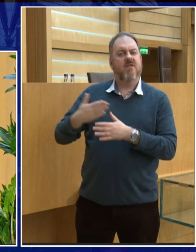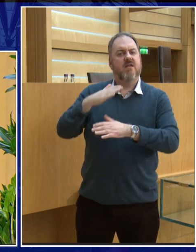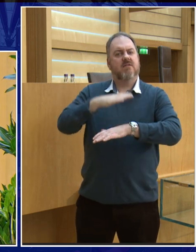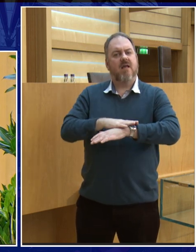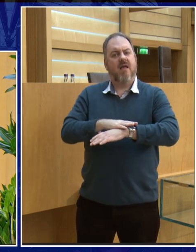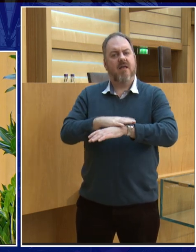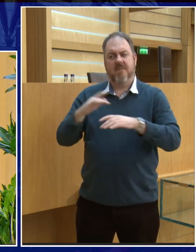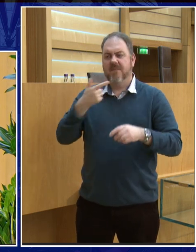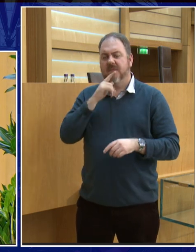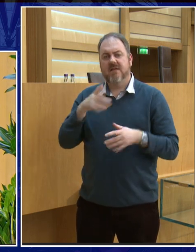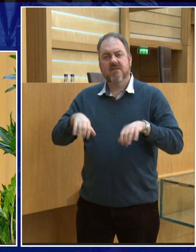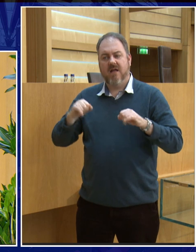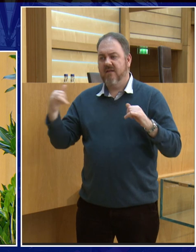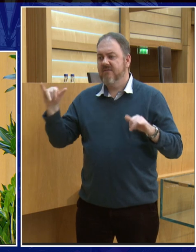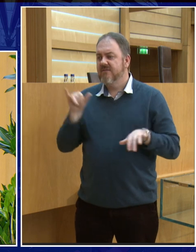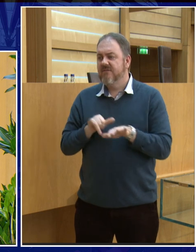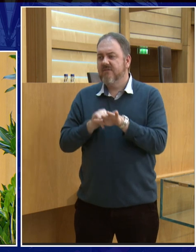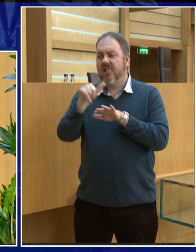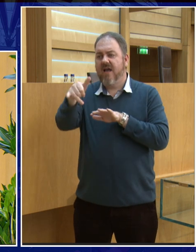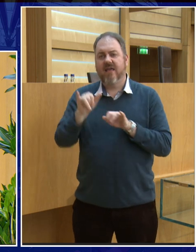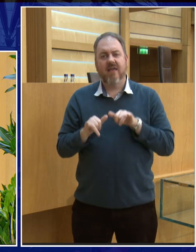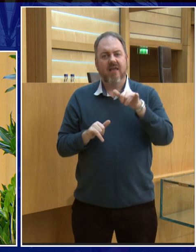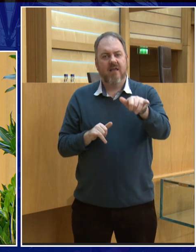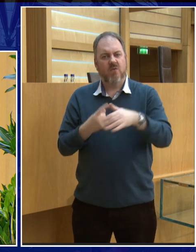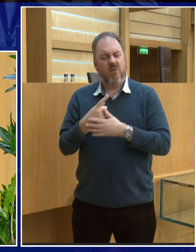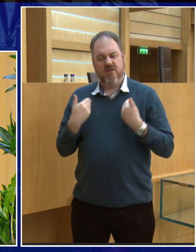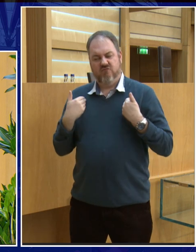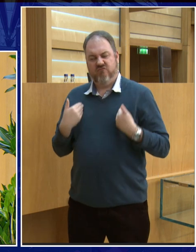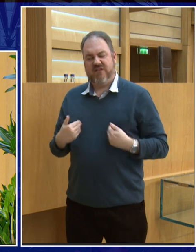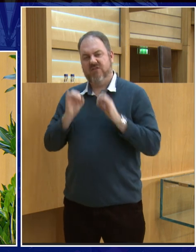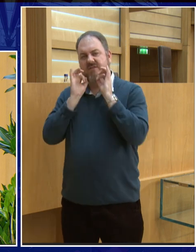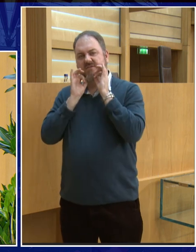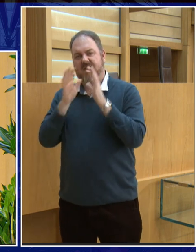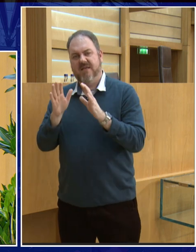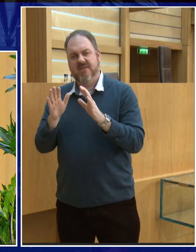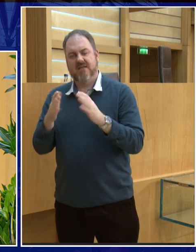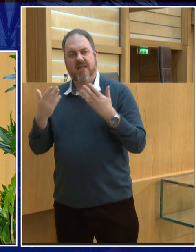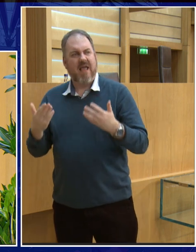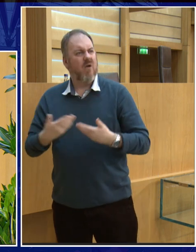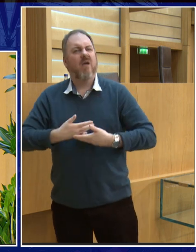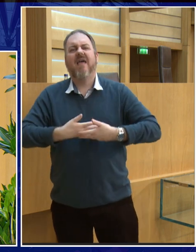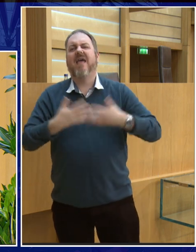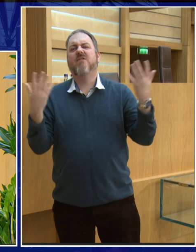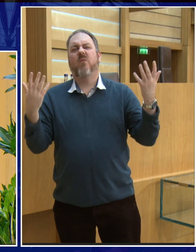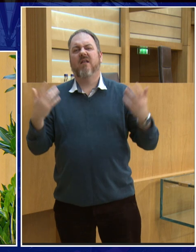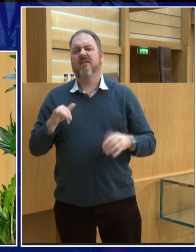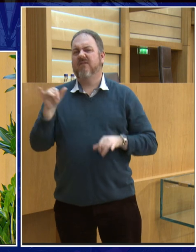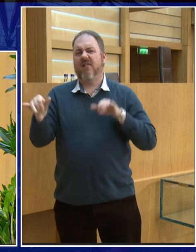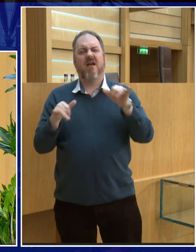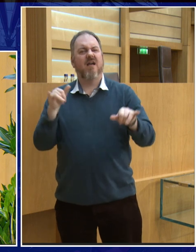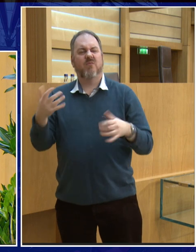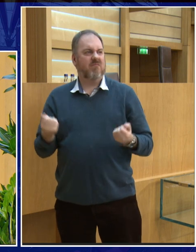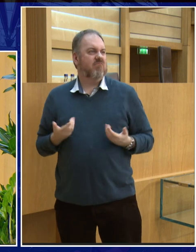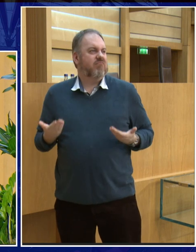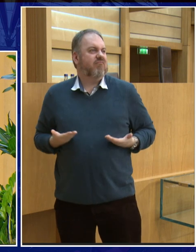slowly but surely things have changed and more and more of us and so I think we didn't actually fly up EasyJet but now we're living in the EasyJet era where most